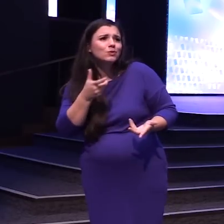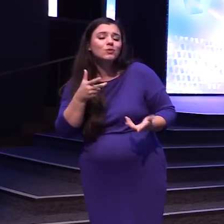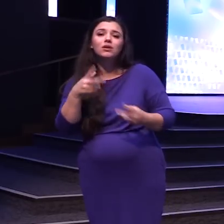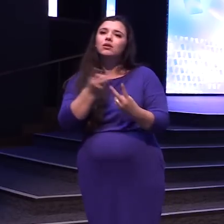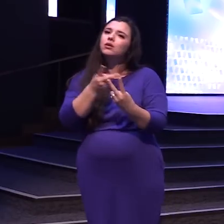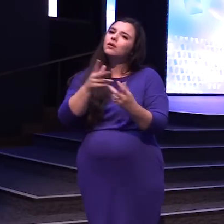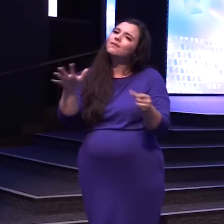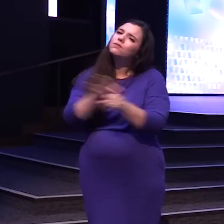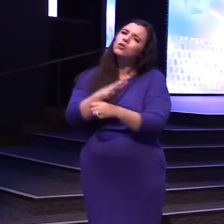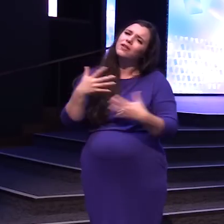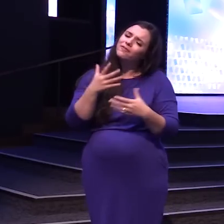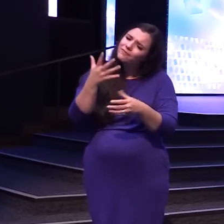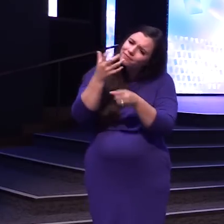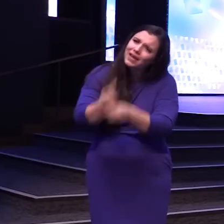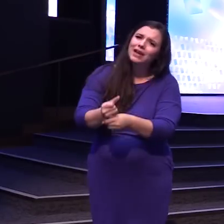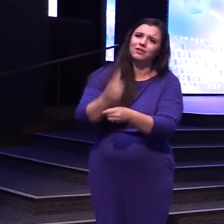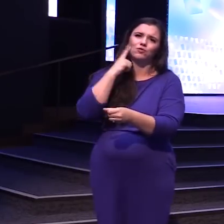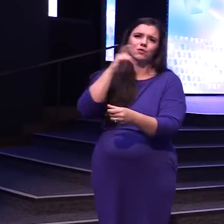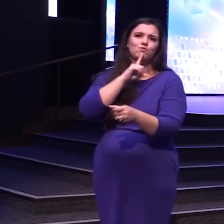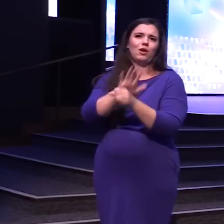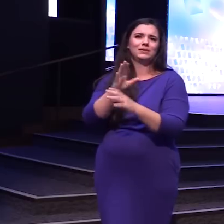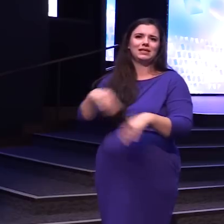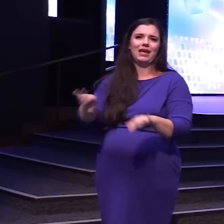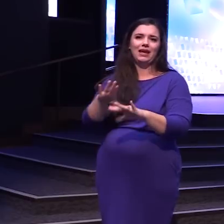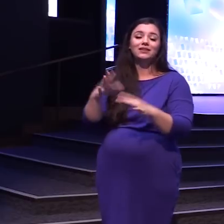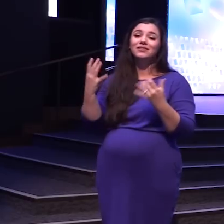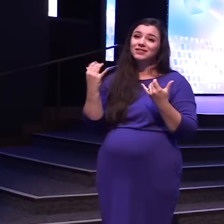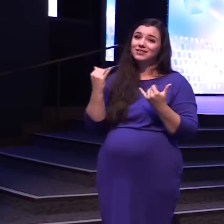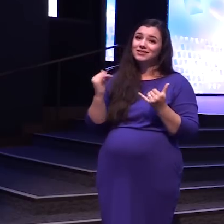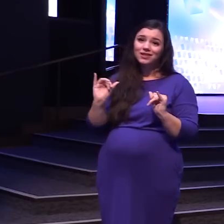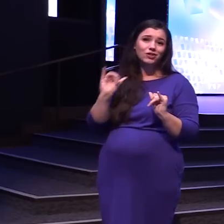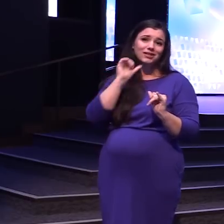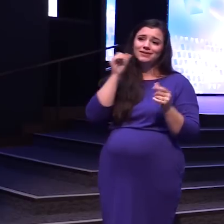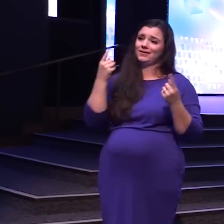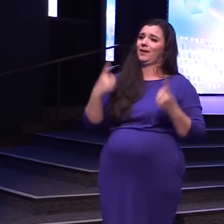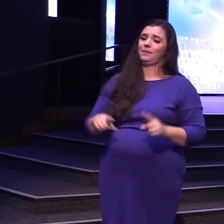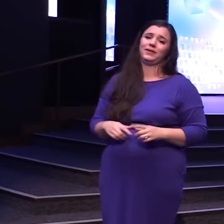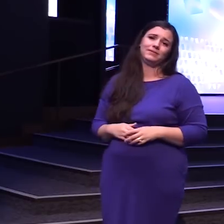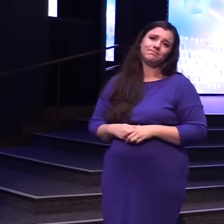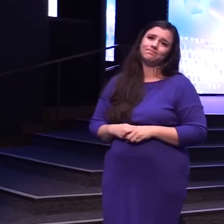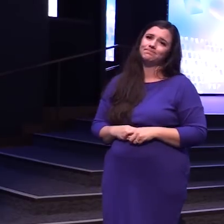For the promised land And it still Didn't happen